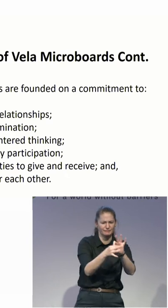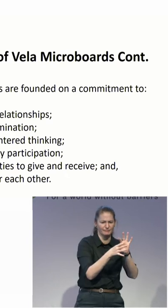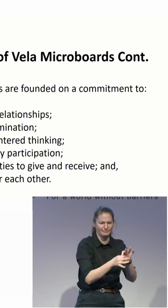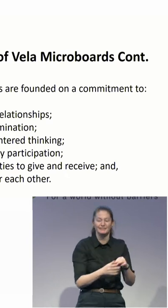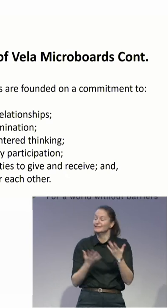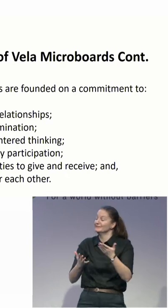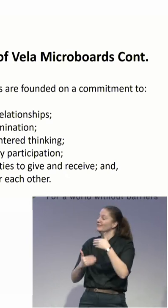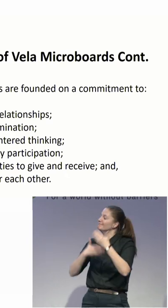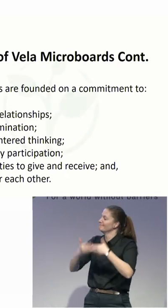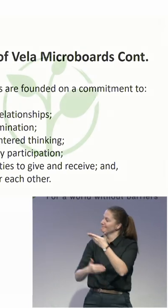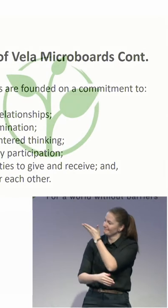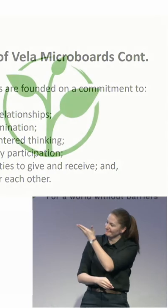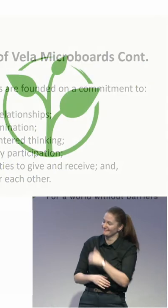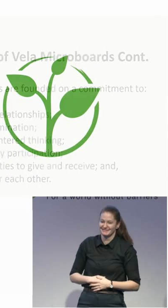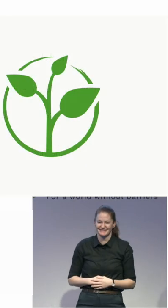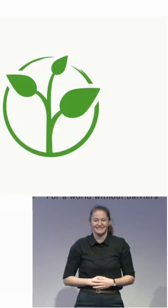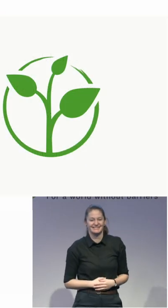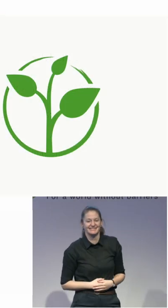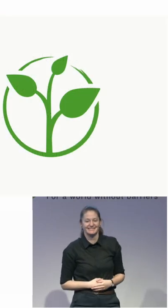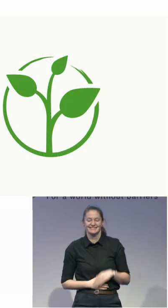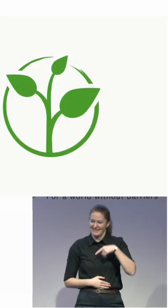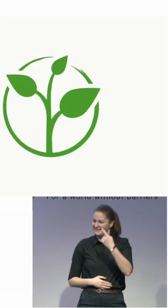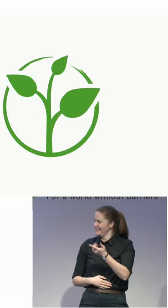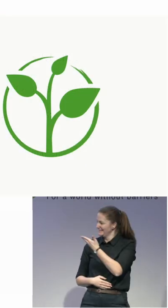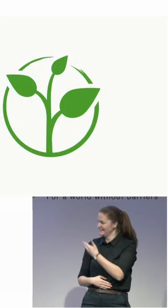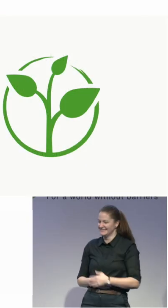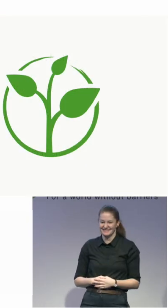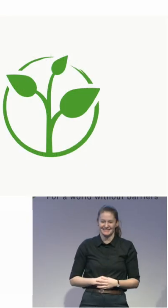Maybe there is... Thank you. Thank you. Thank you. I'd be happy to talk to you afterwards.